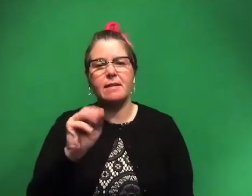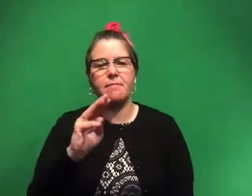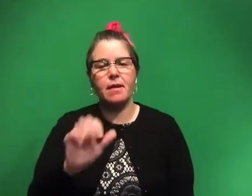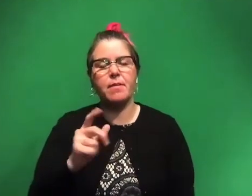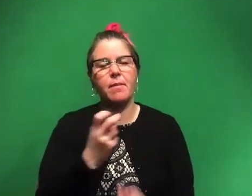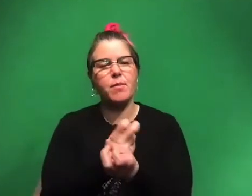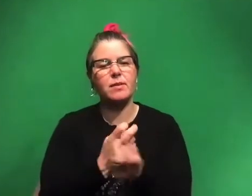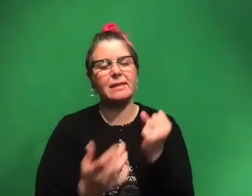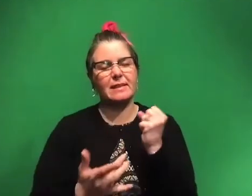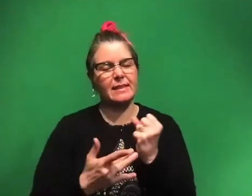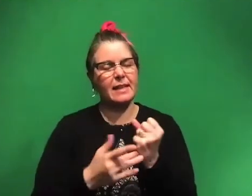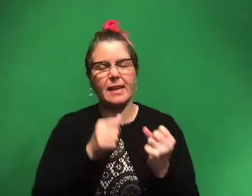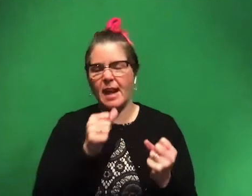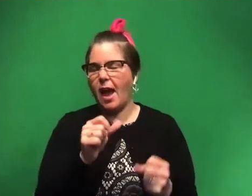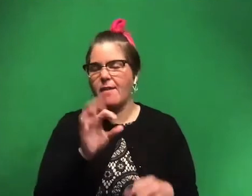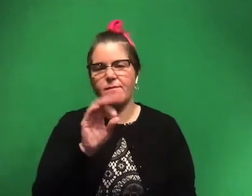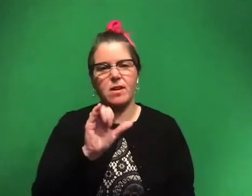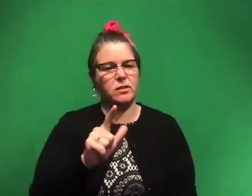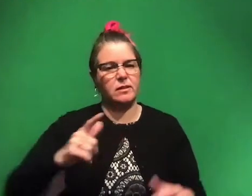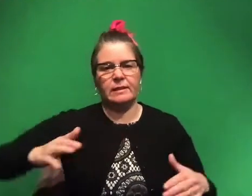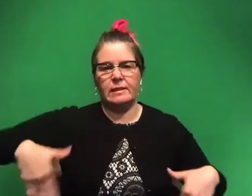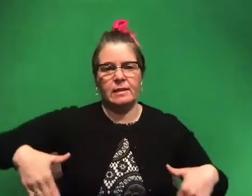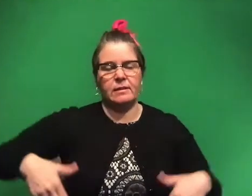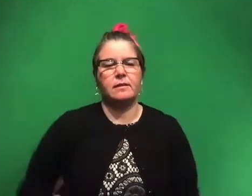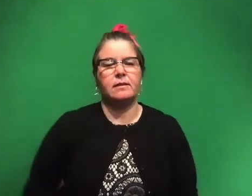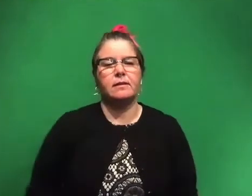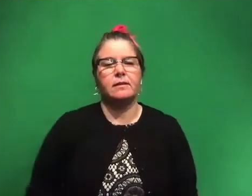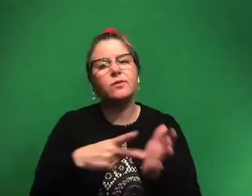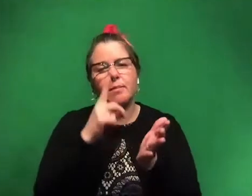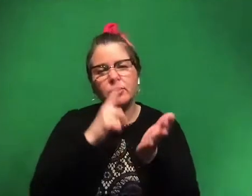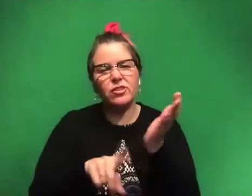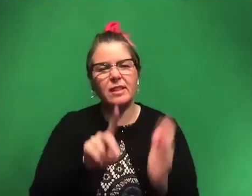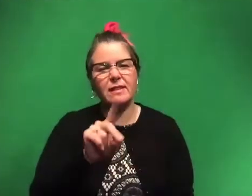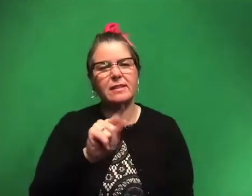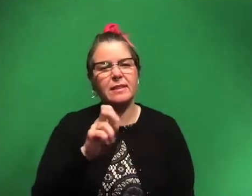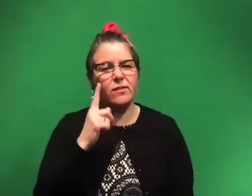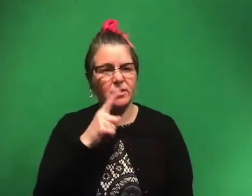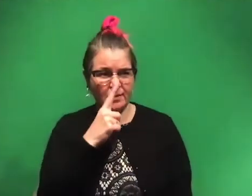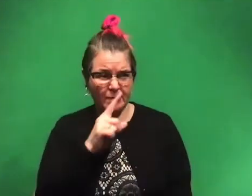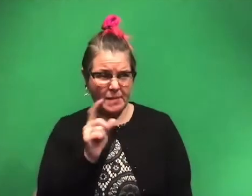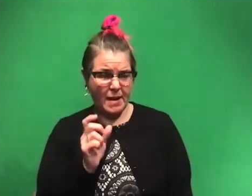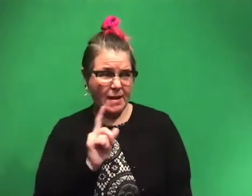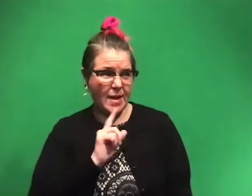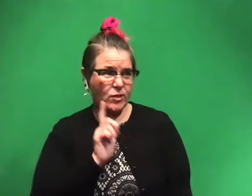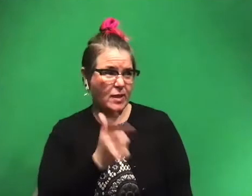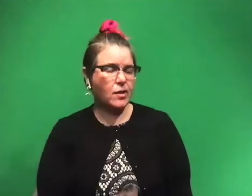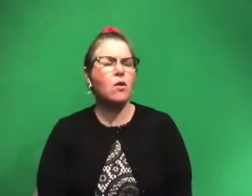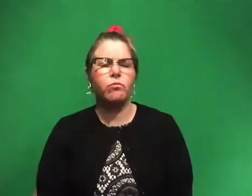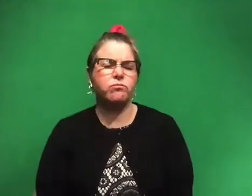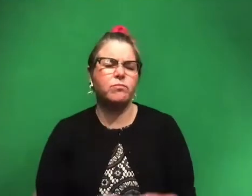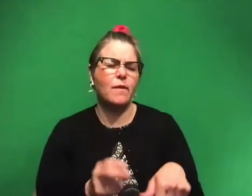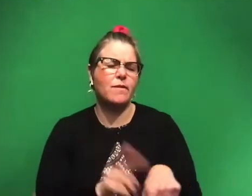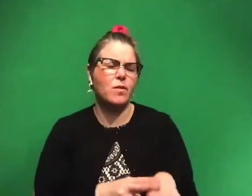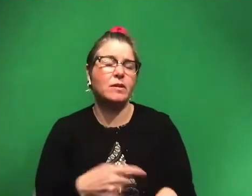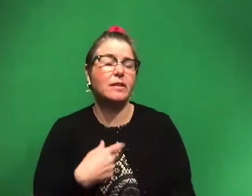technically fossilized. Um, and I need to double check the data on that for you. Can I get back to you on that? Sure. Yeah. Saying